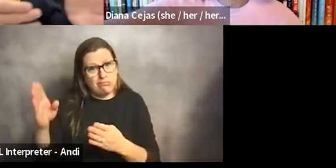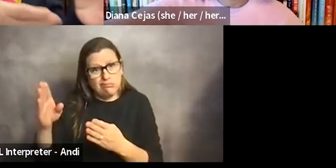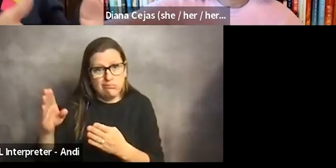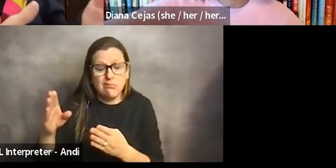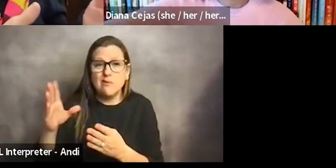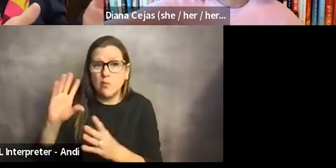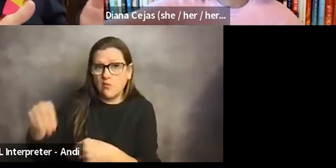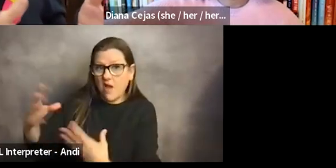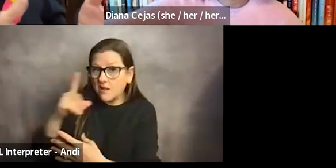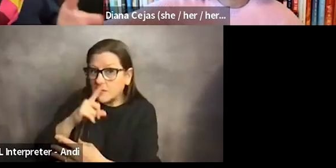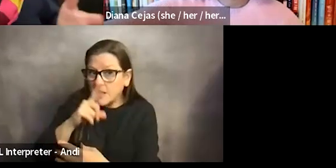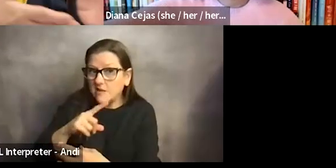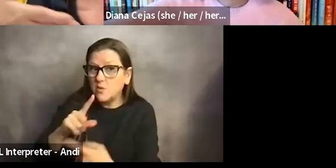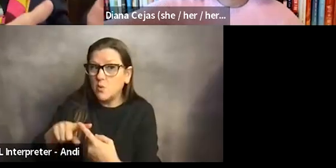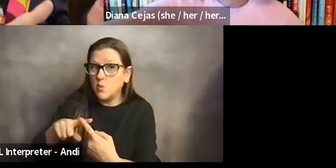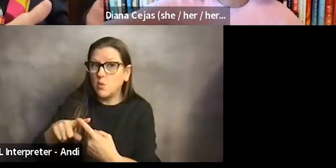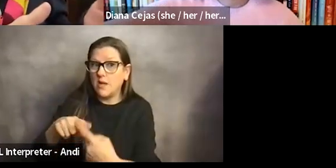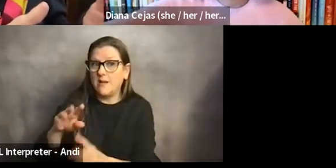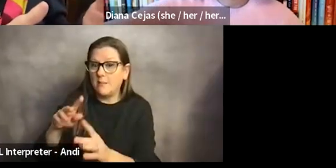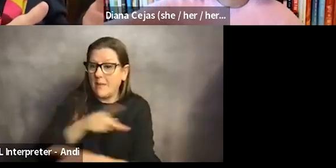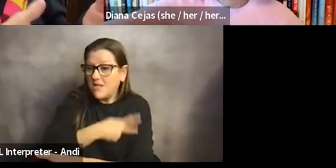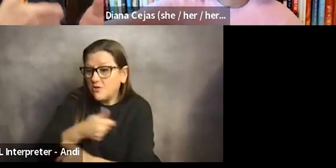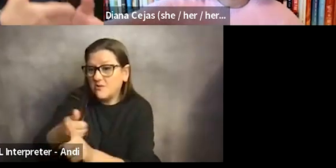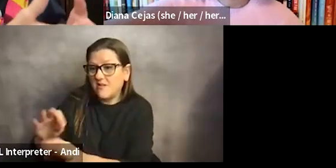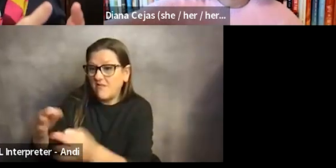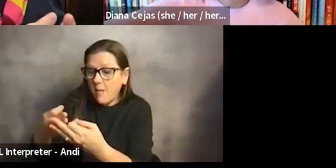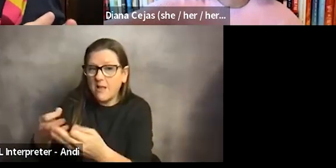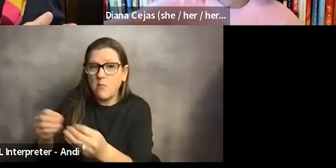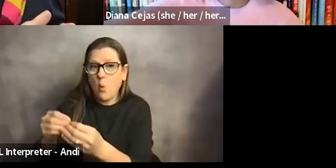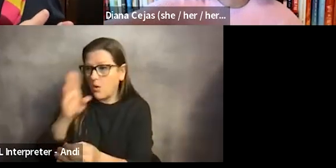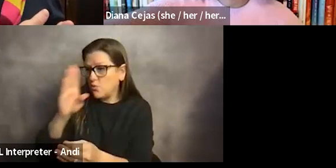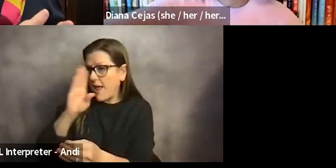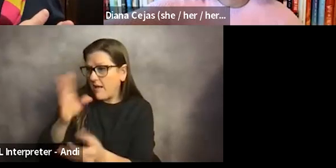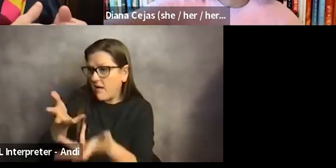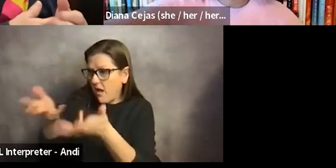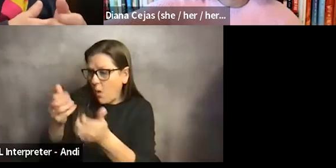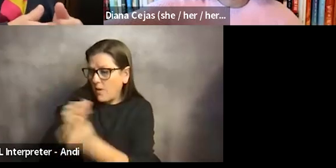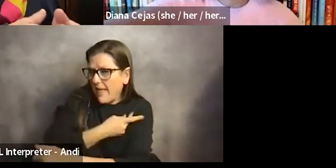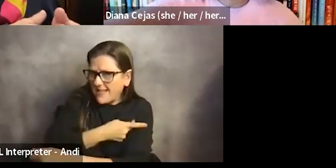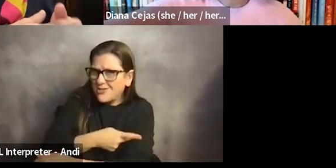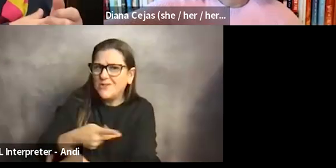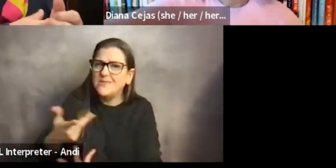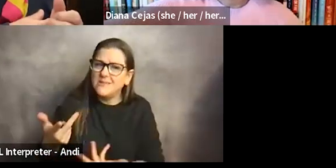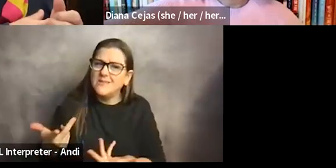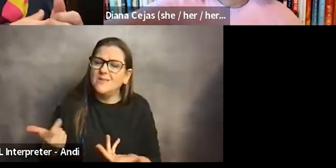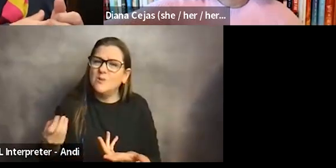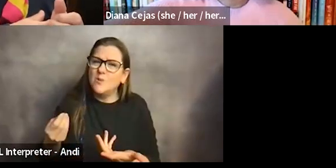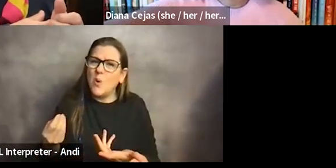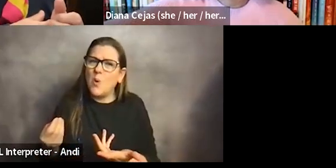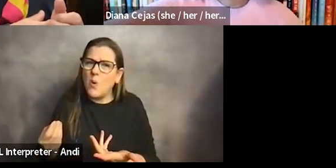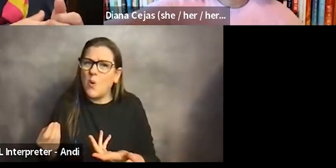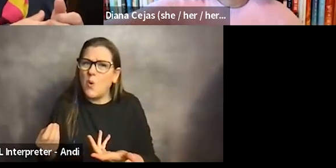simulation to patients and families. So that gives me more patient direct FaceTime. And so I guess, um,